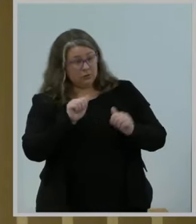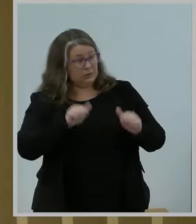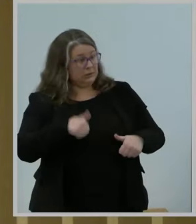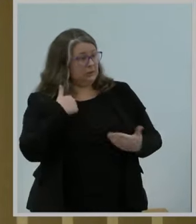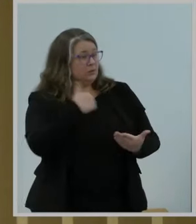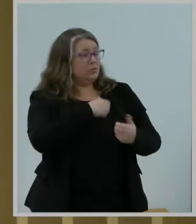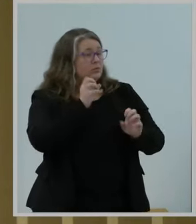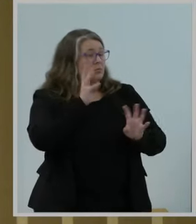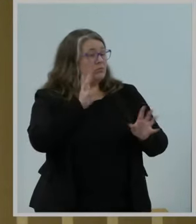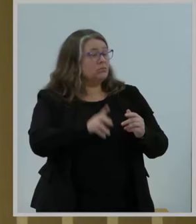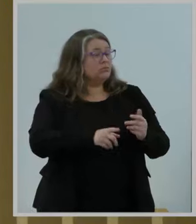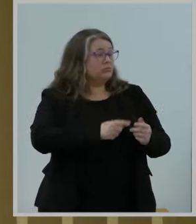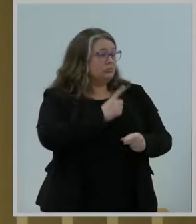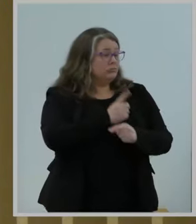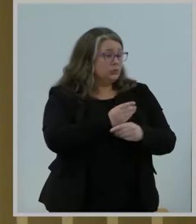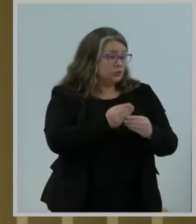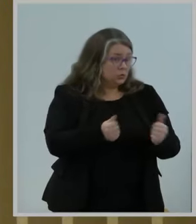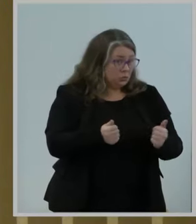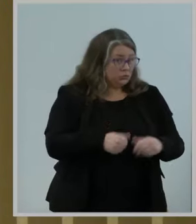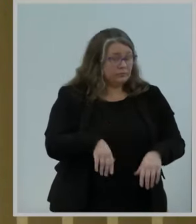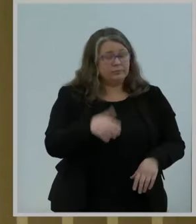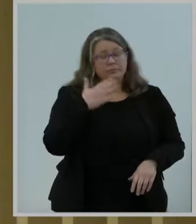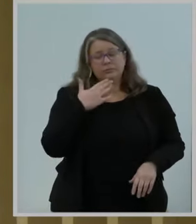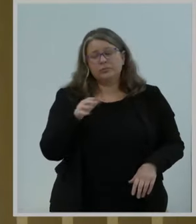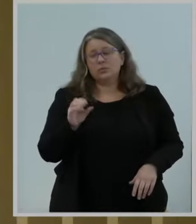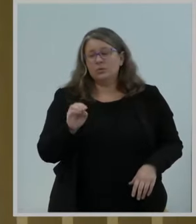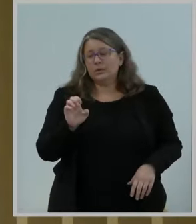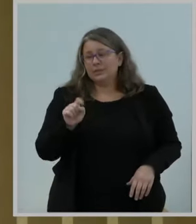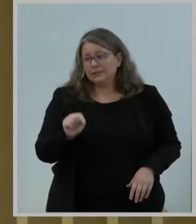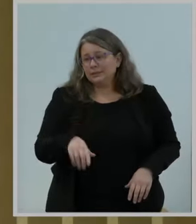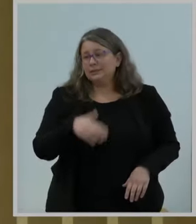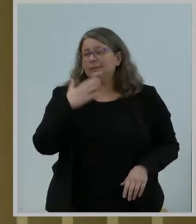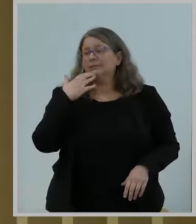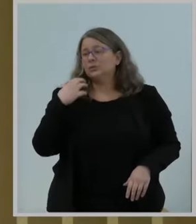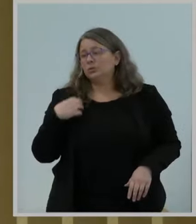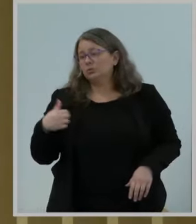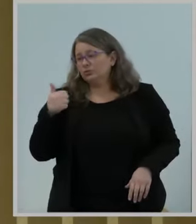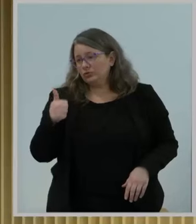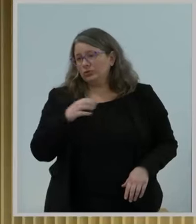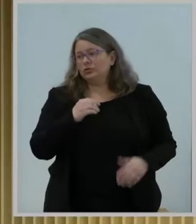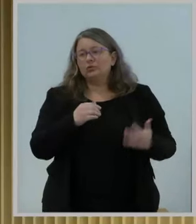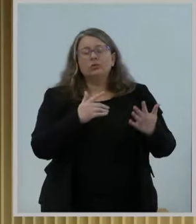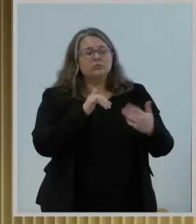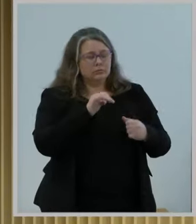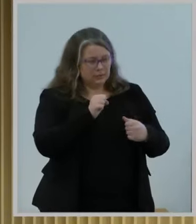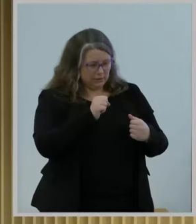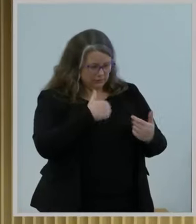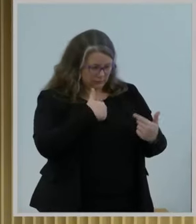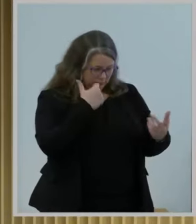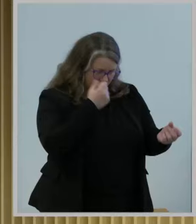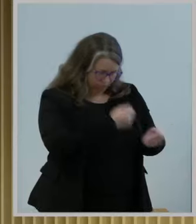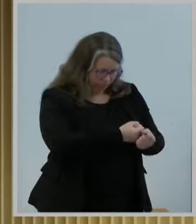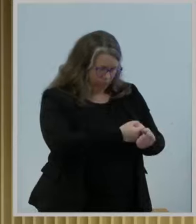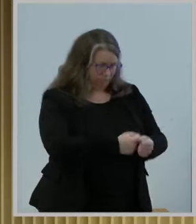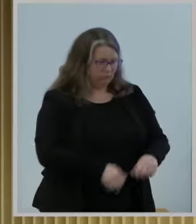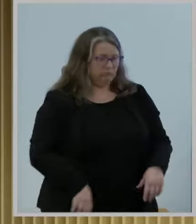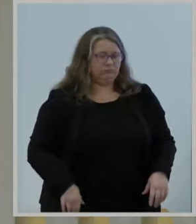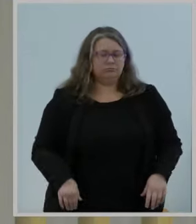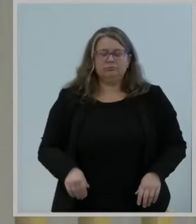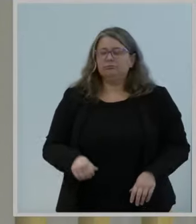to OET, and thank you to the chair for continuing to push ahead, and we'll have my strong support. Thank you. Commissioner Symington.